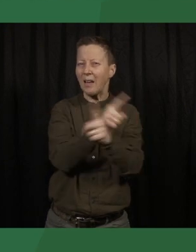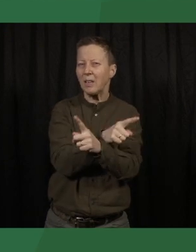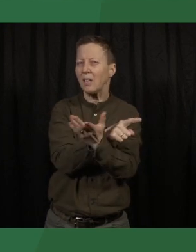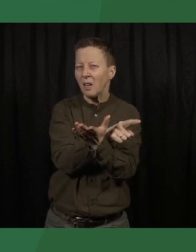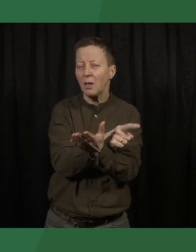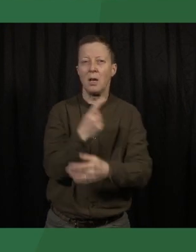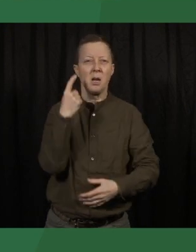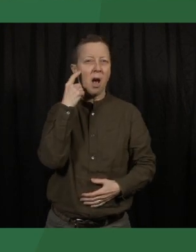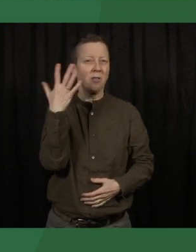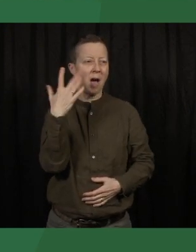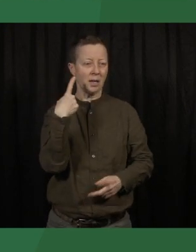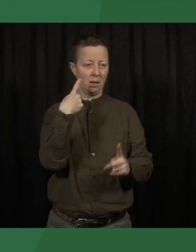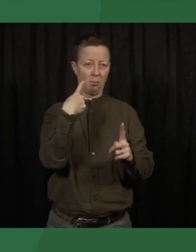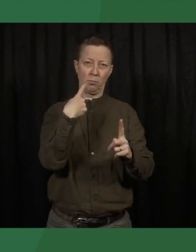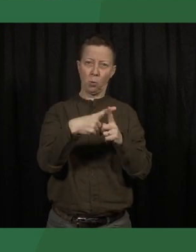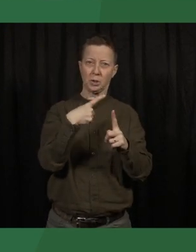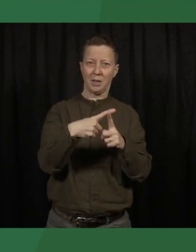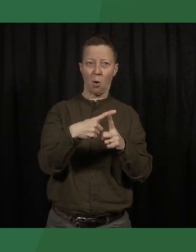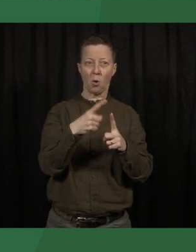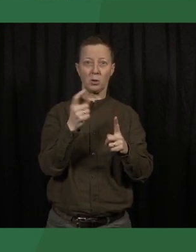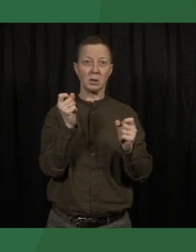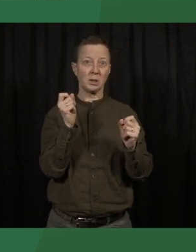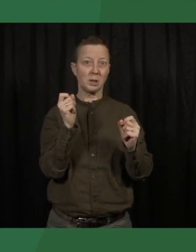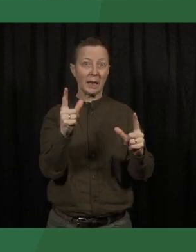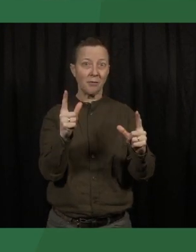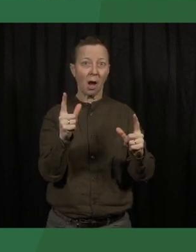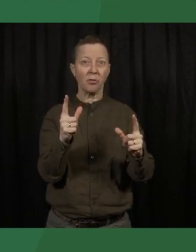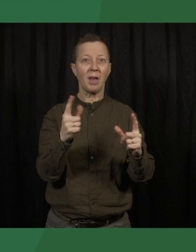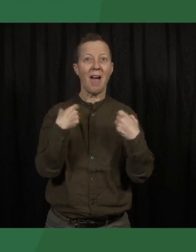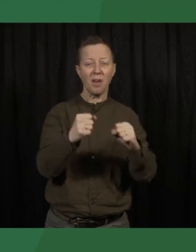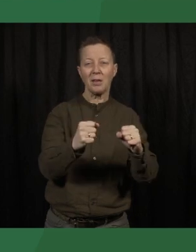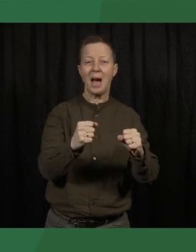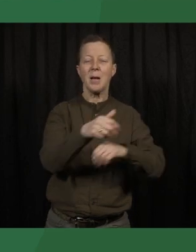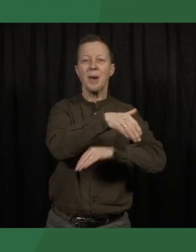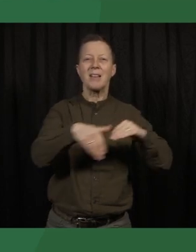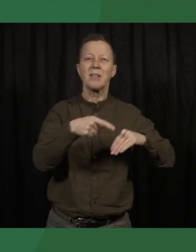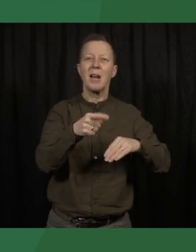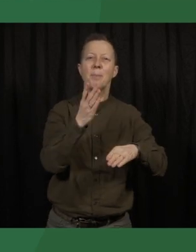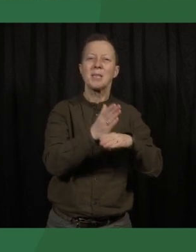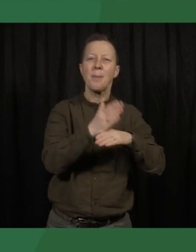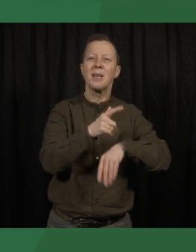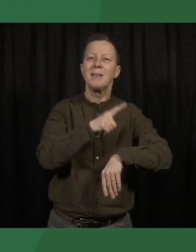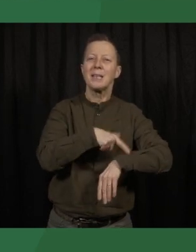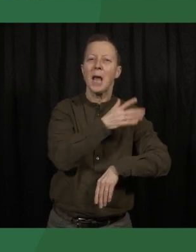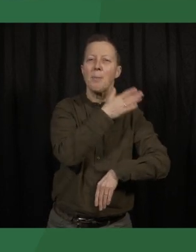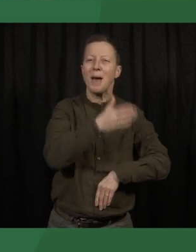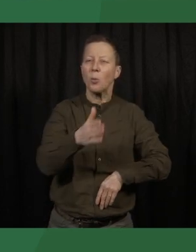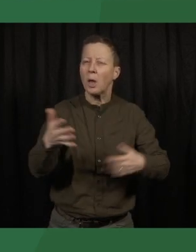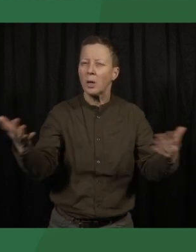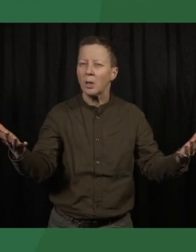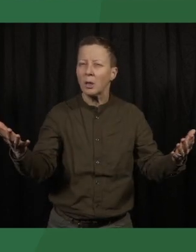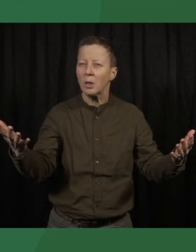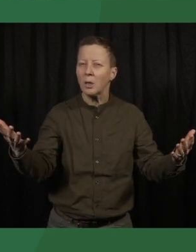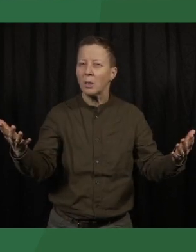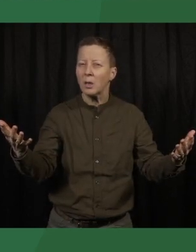be that the positive and significant effect is limited to specific time periods. This is